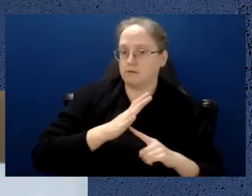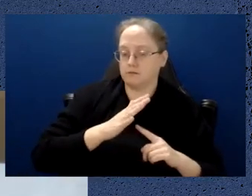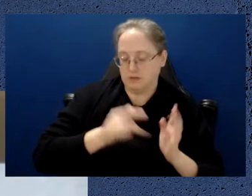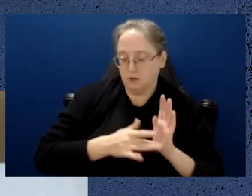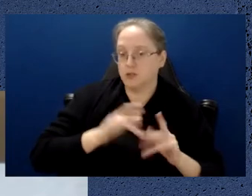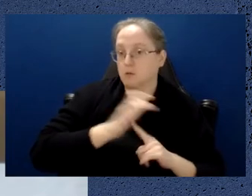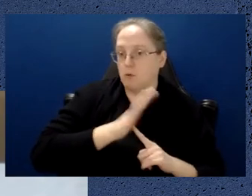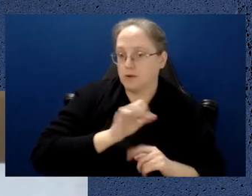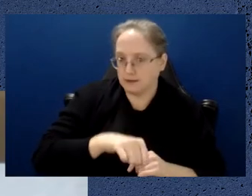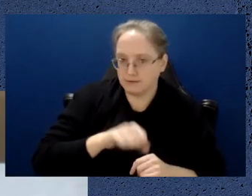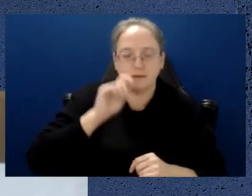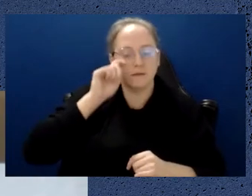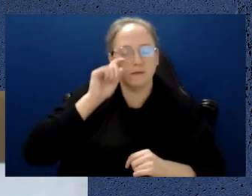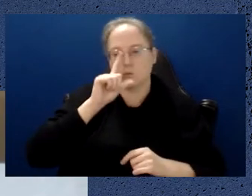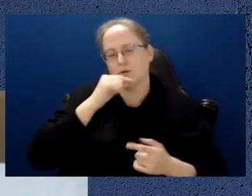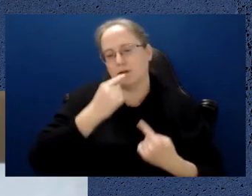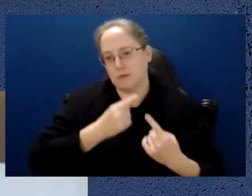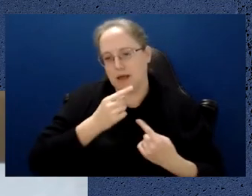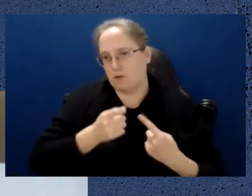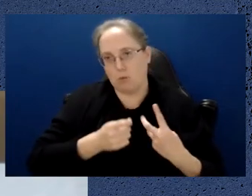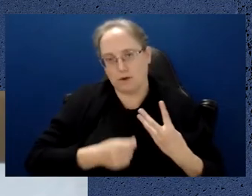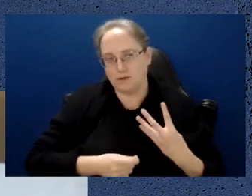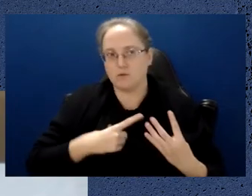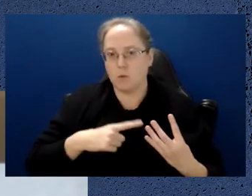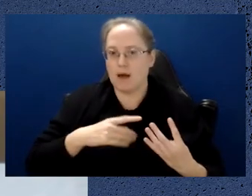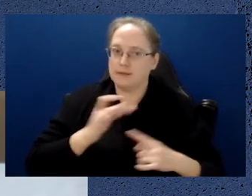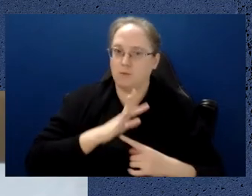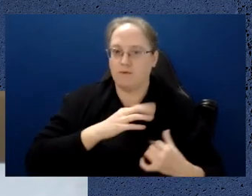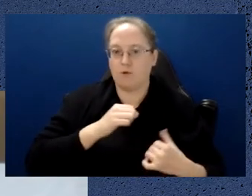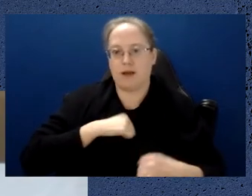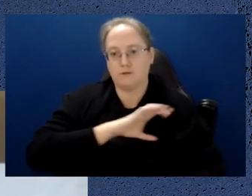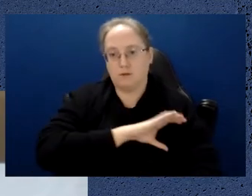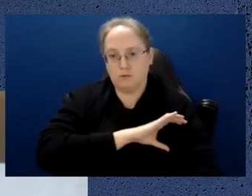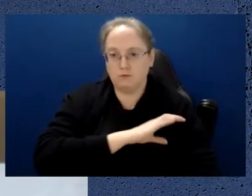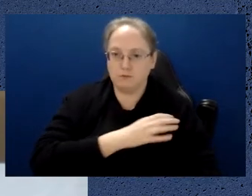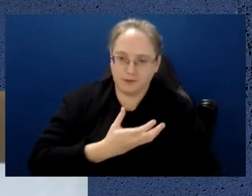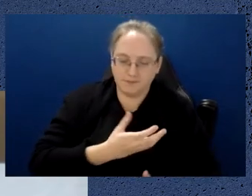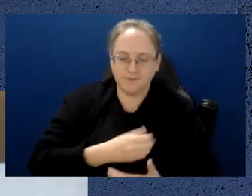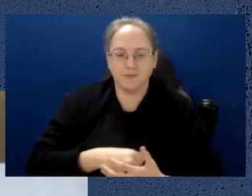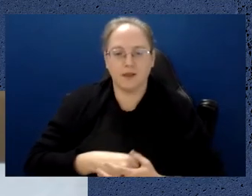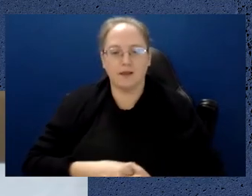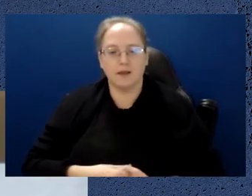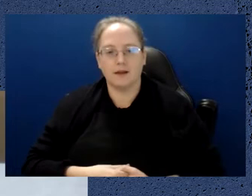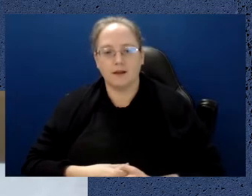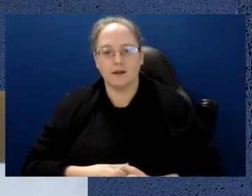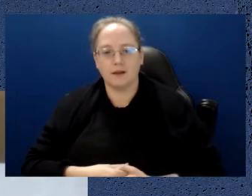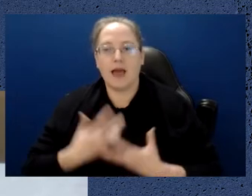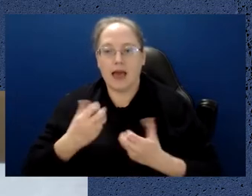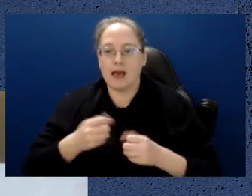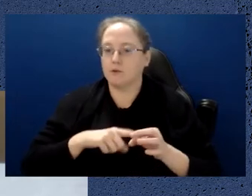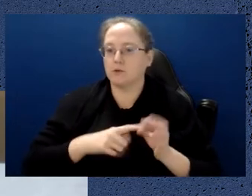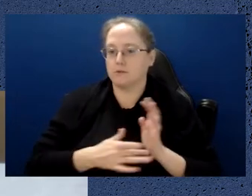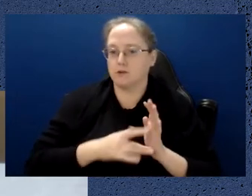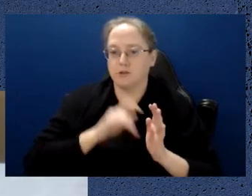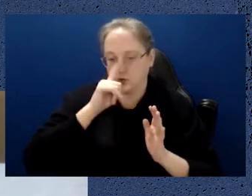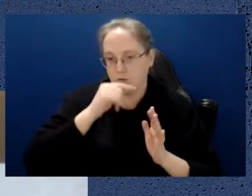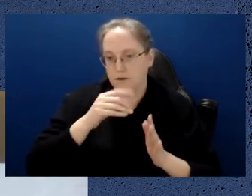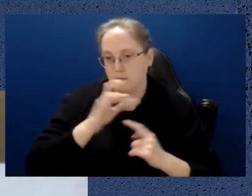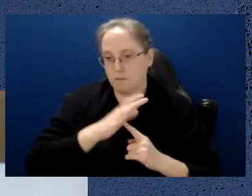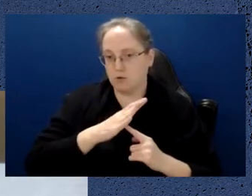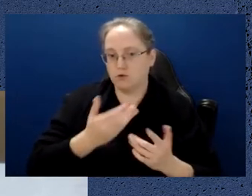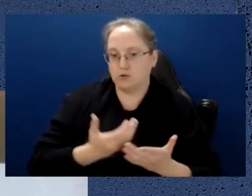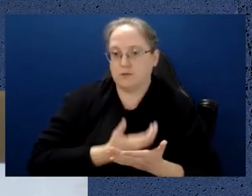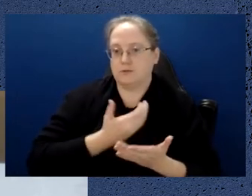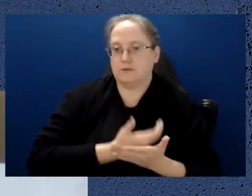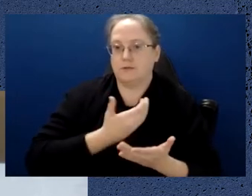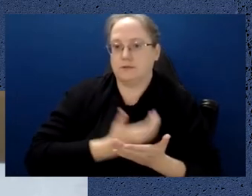Australia, quantum technologies are indeed a critical technology. We can touch on all of the reasons why, in a